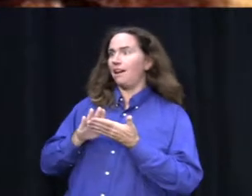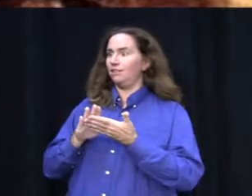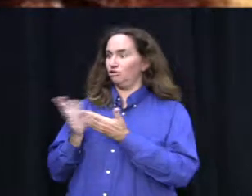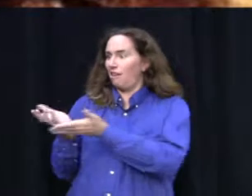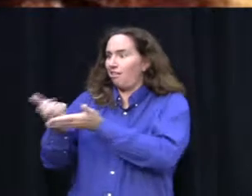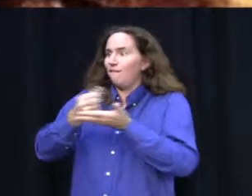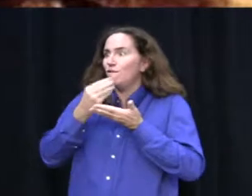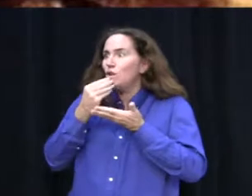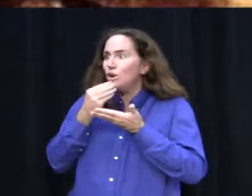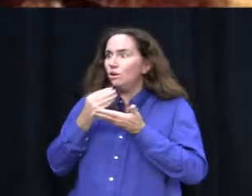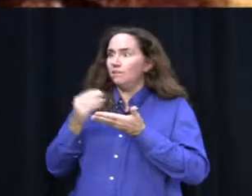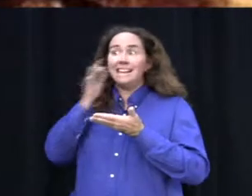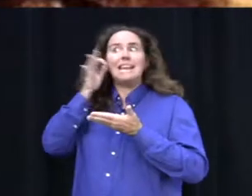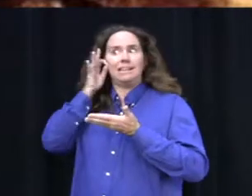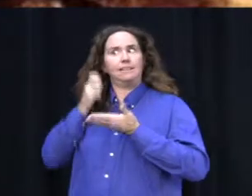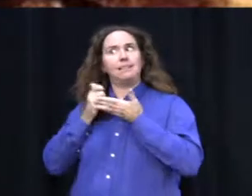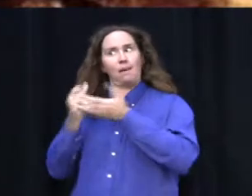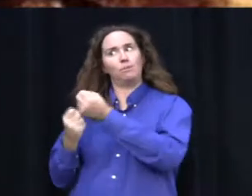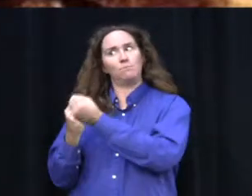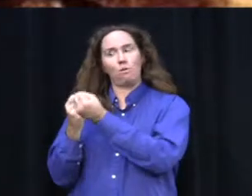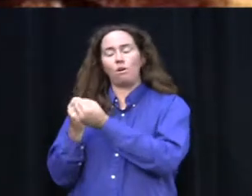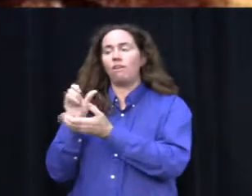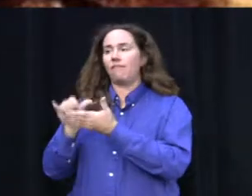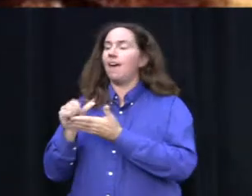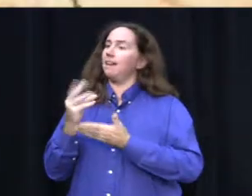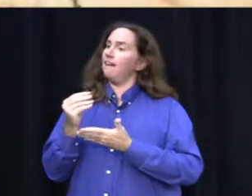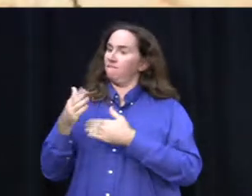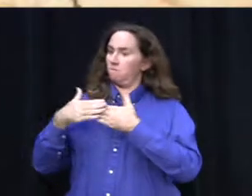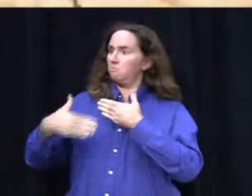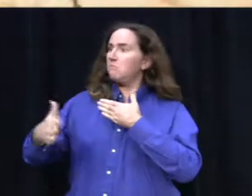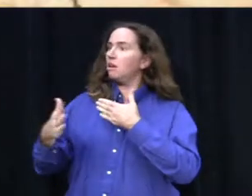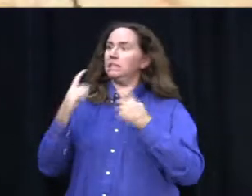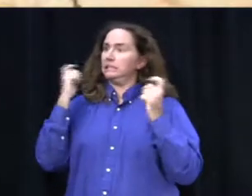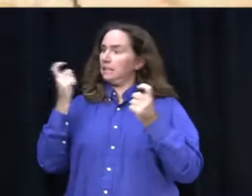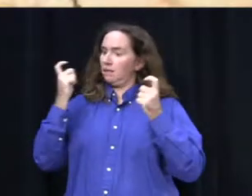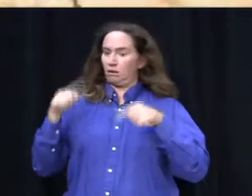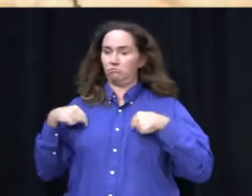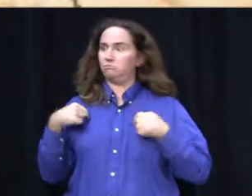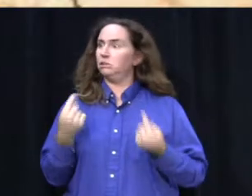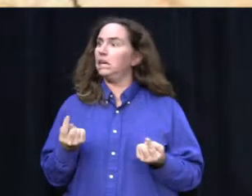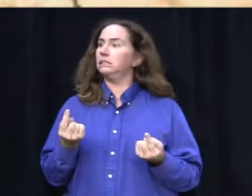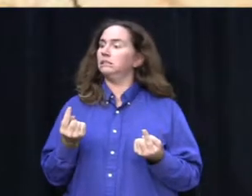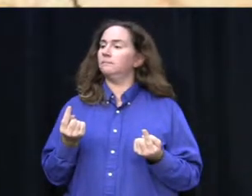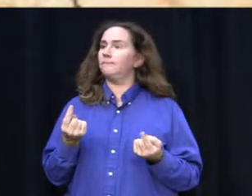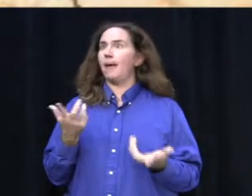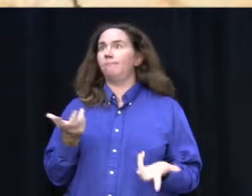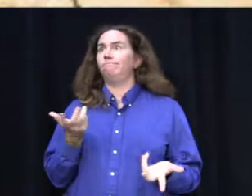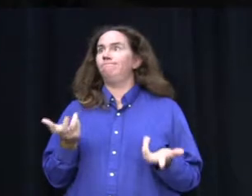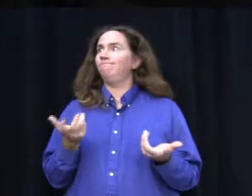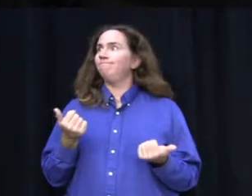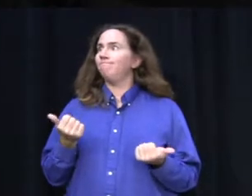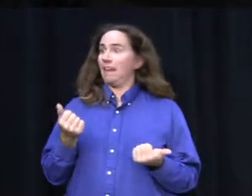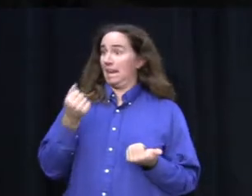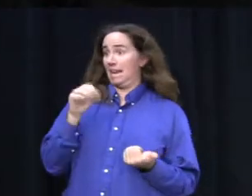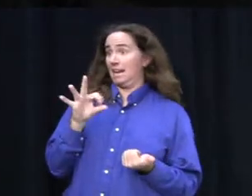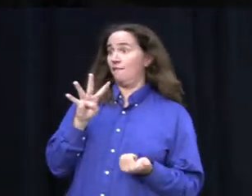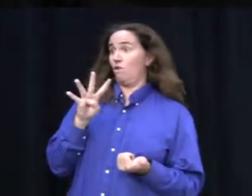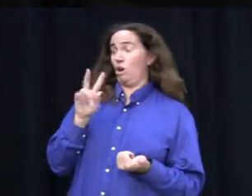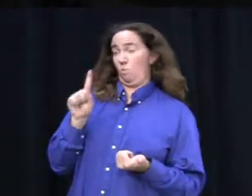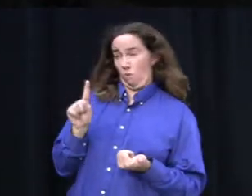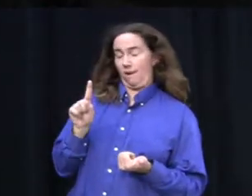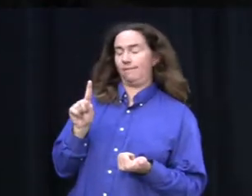with the help of the Native Americans. And after that we've been celebrating it since. In 1941,